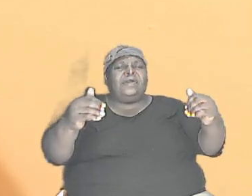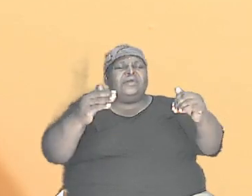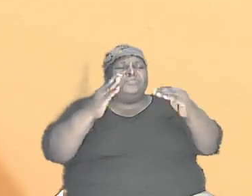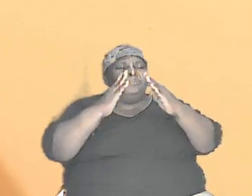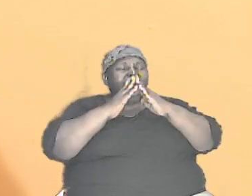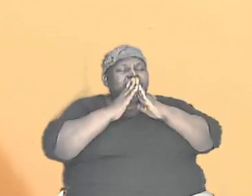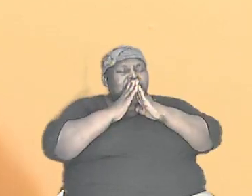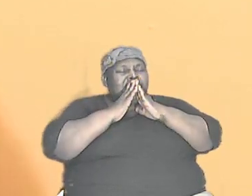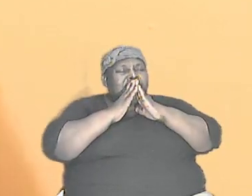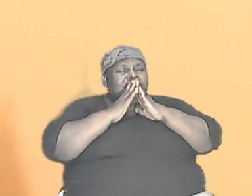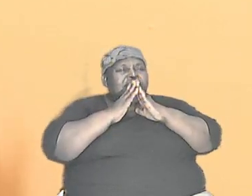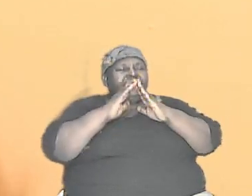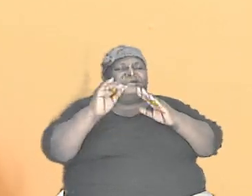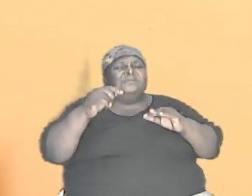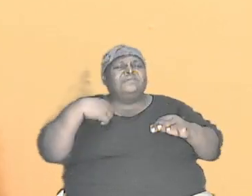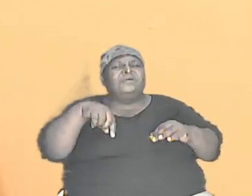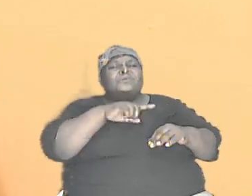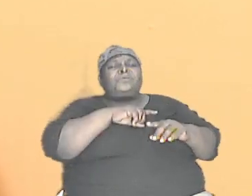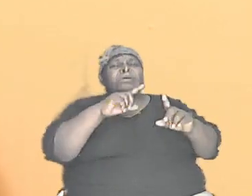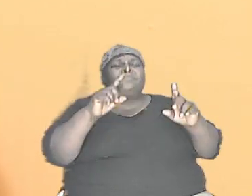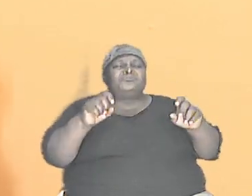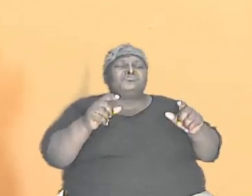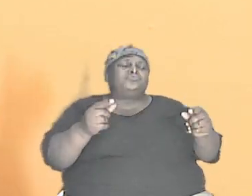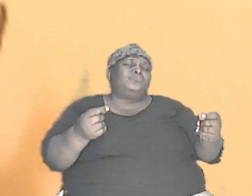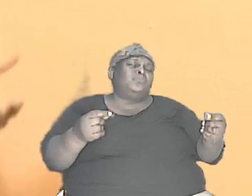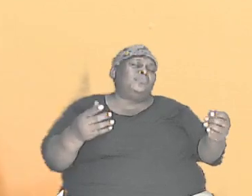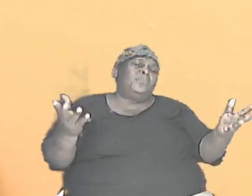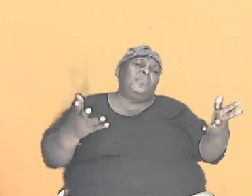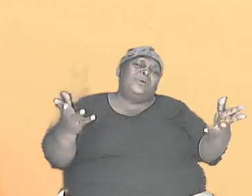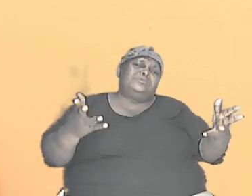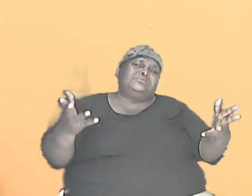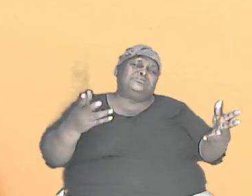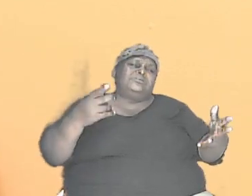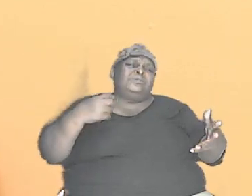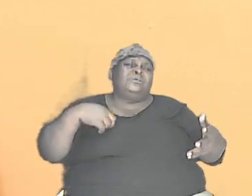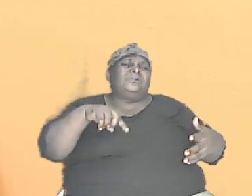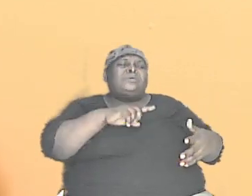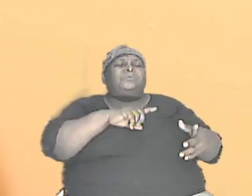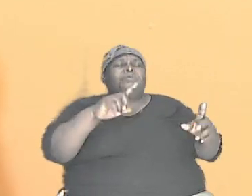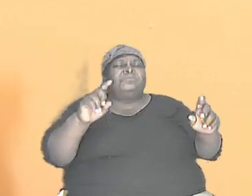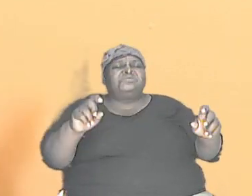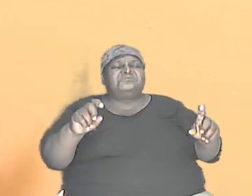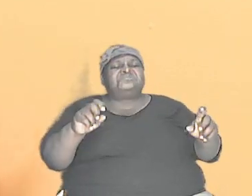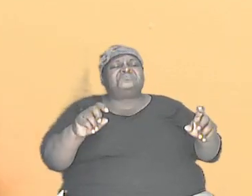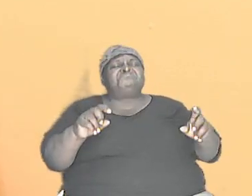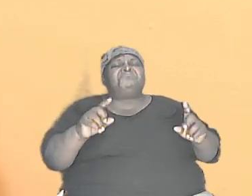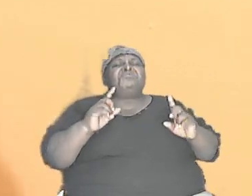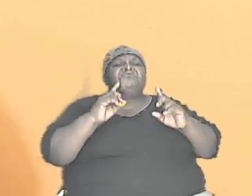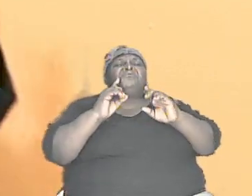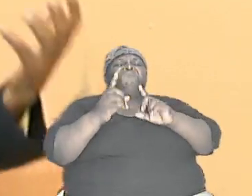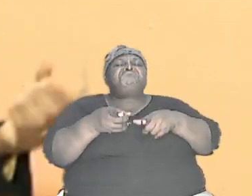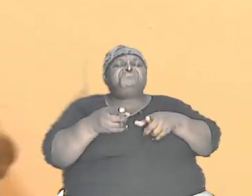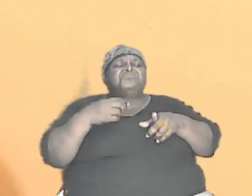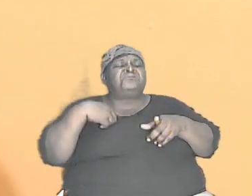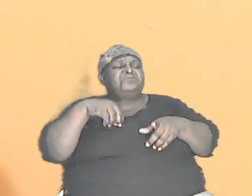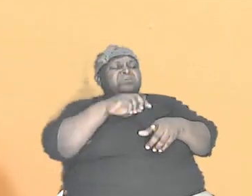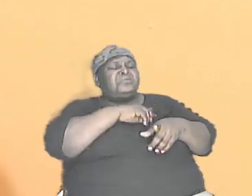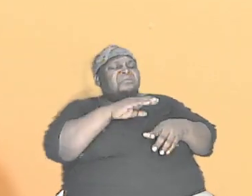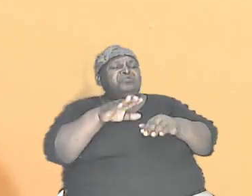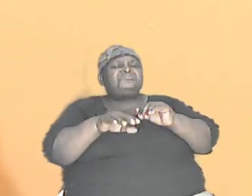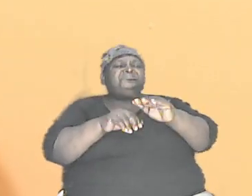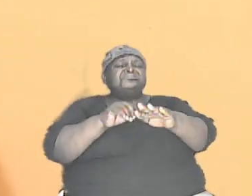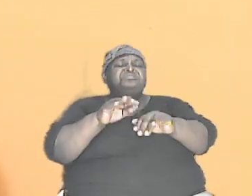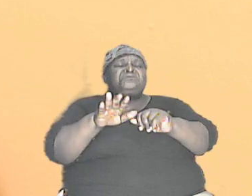that we take all the steps and we order our steps in his word and we open up our